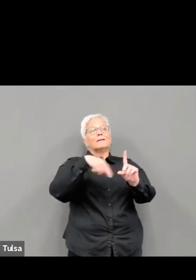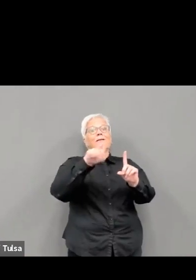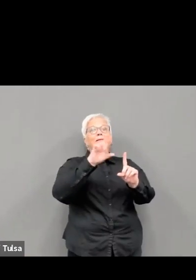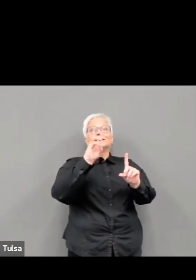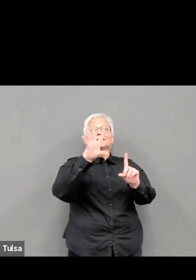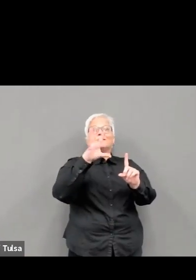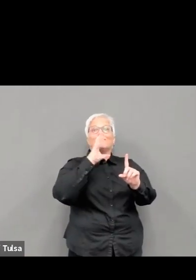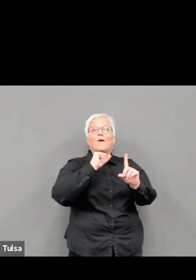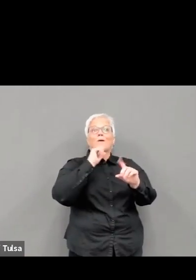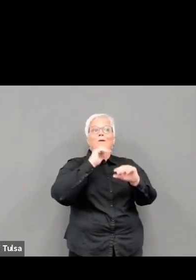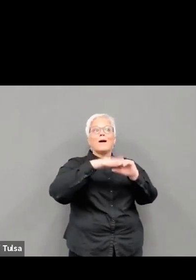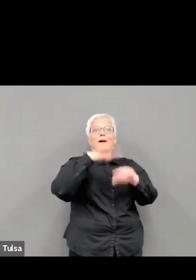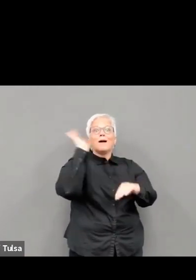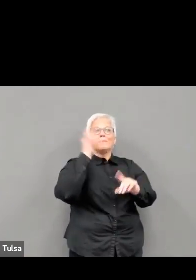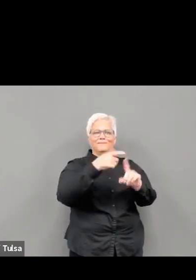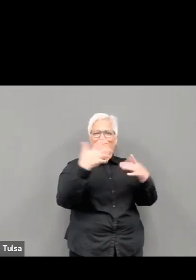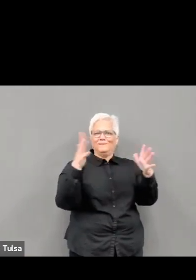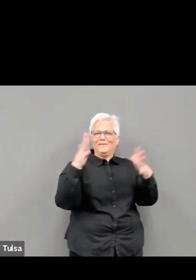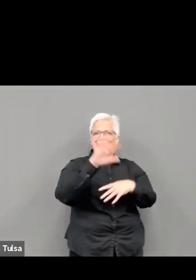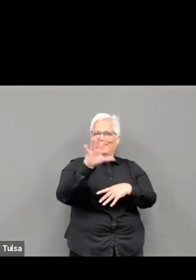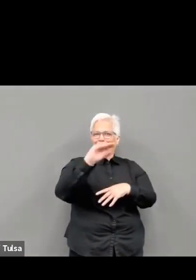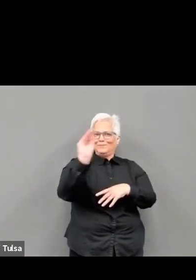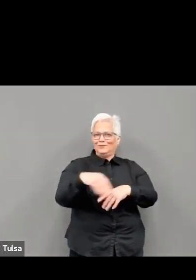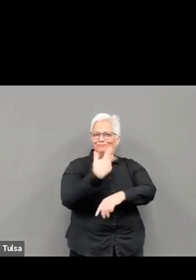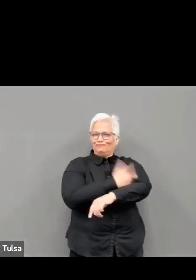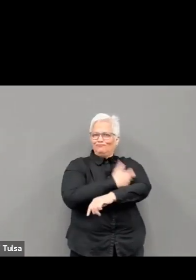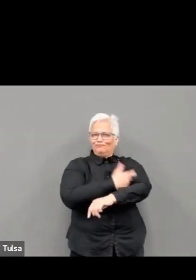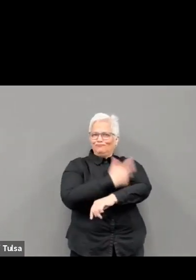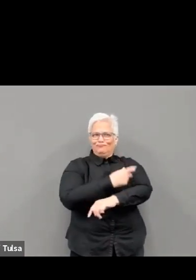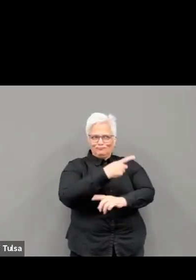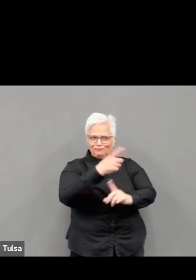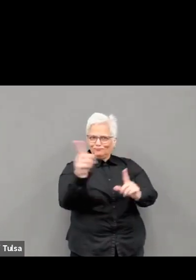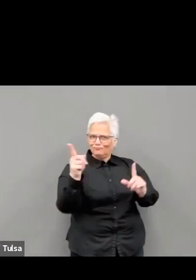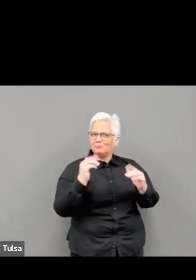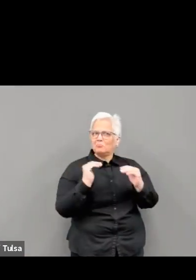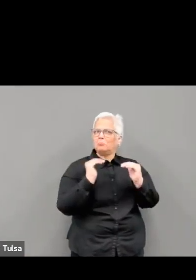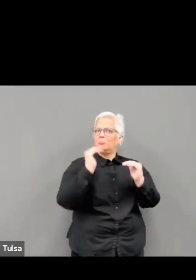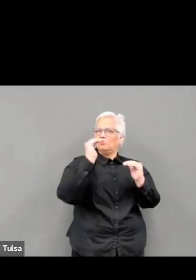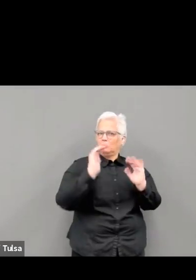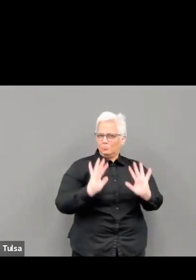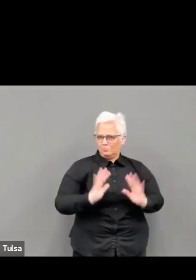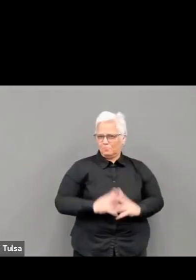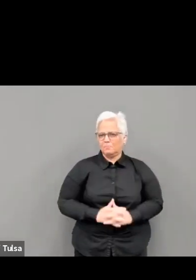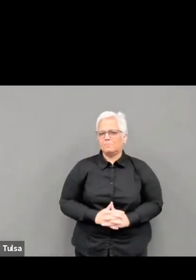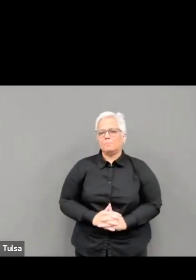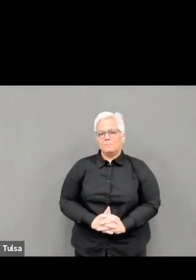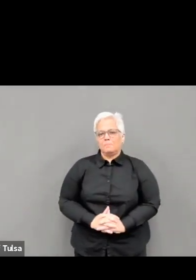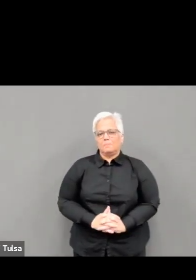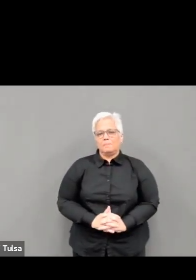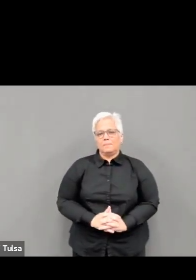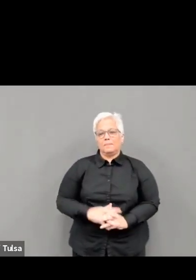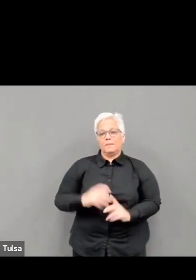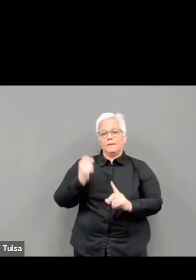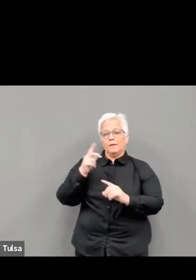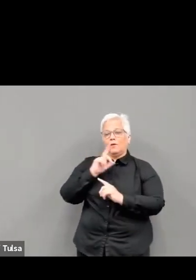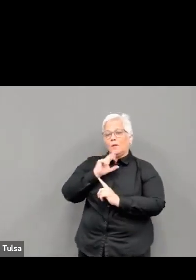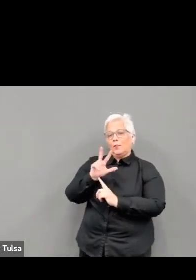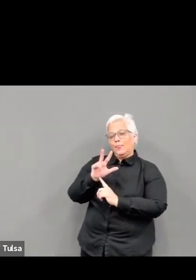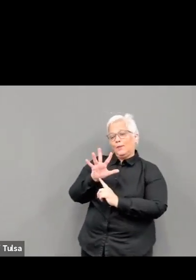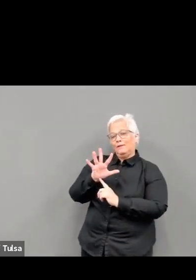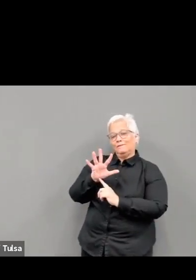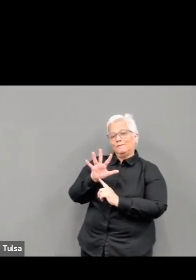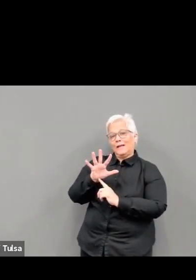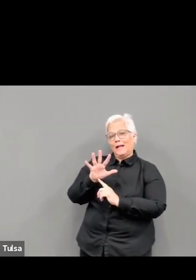For Tulsa County residents over the age of 16, 20.4% have received at least one dose of vaccine and 12